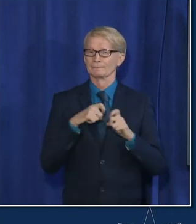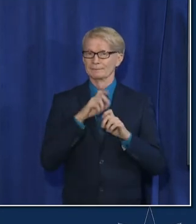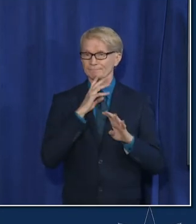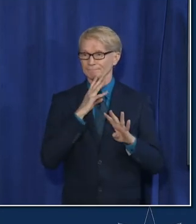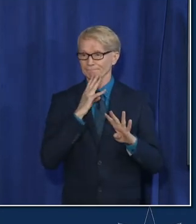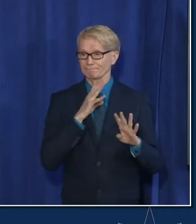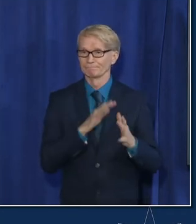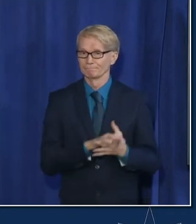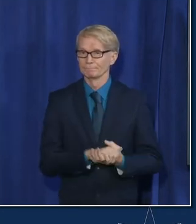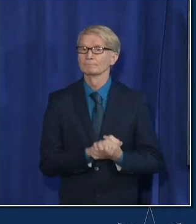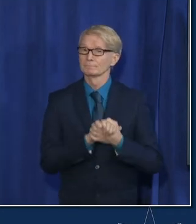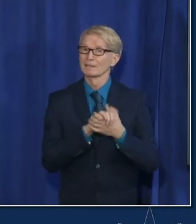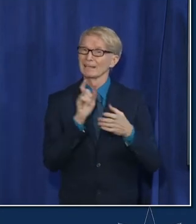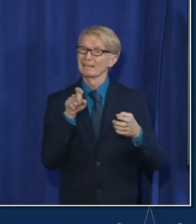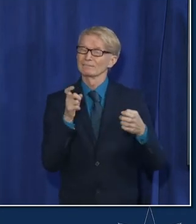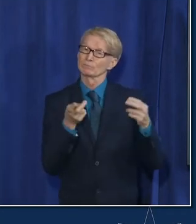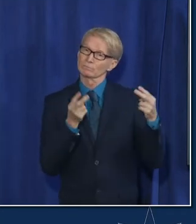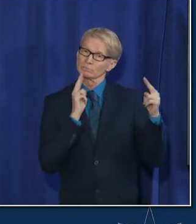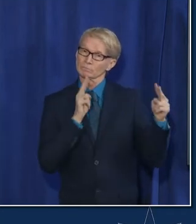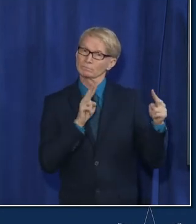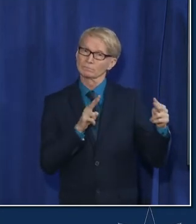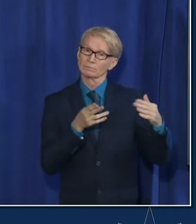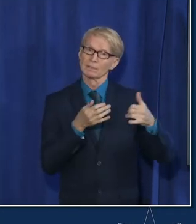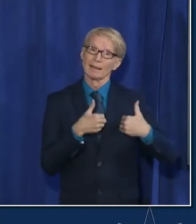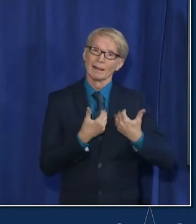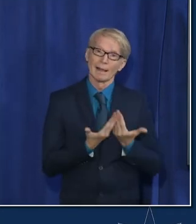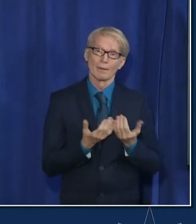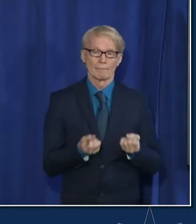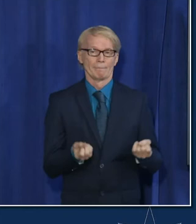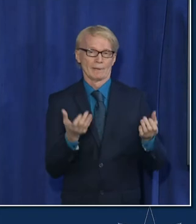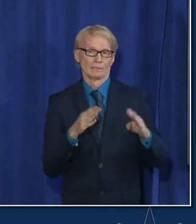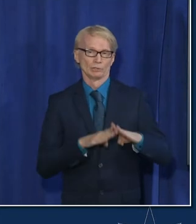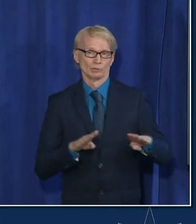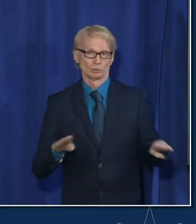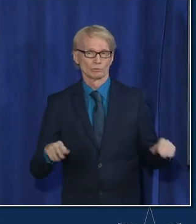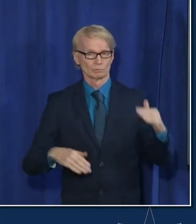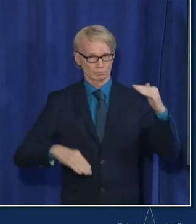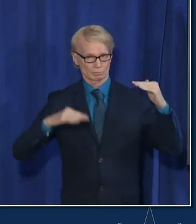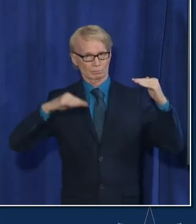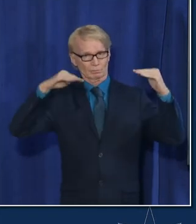so again we need to raise that percentage of children getting vaccinated at the elementary level